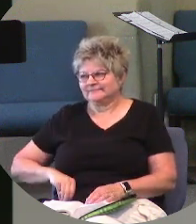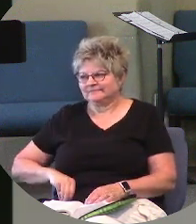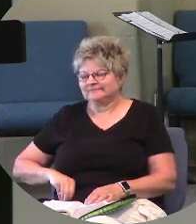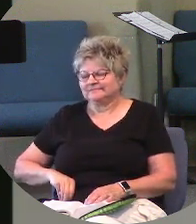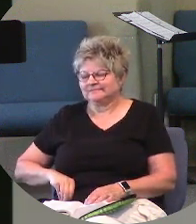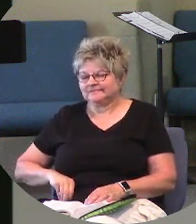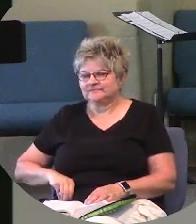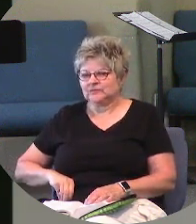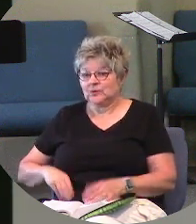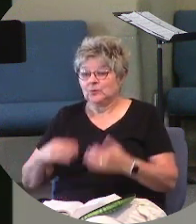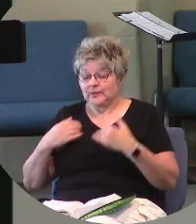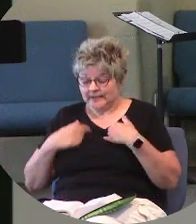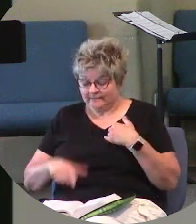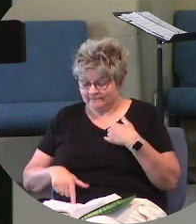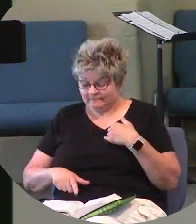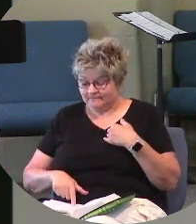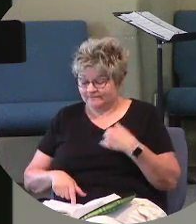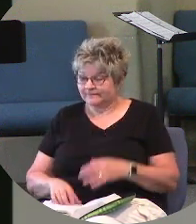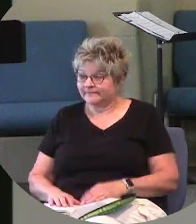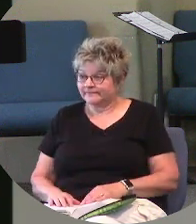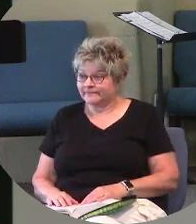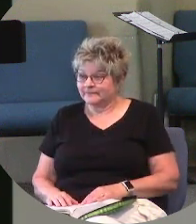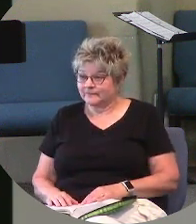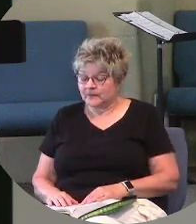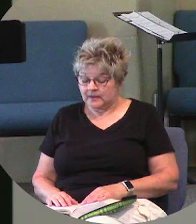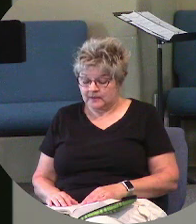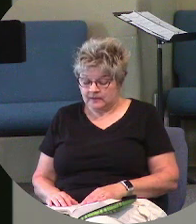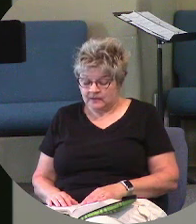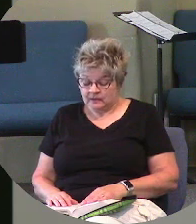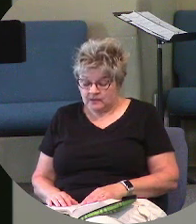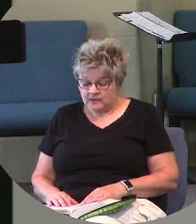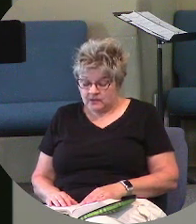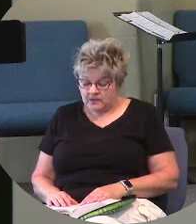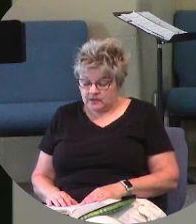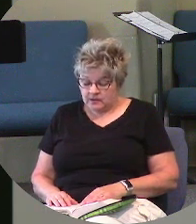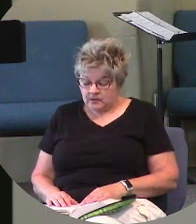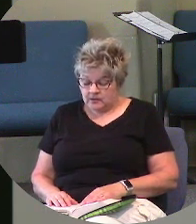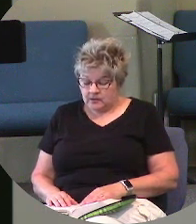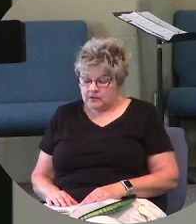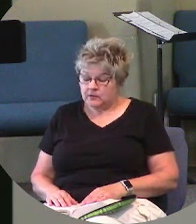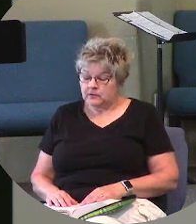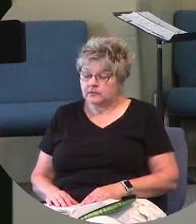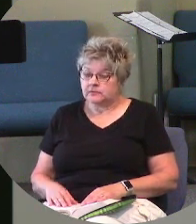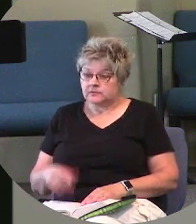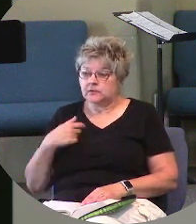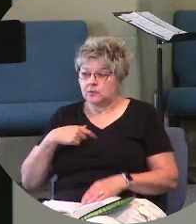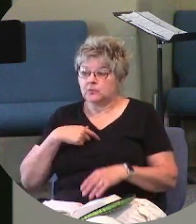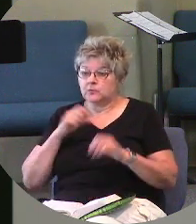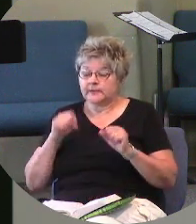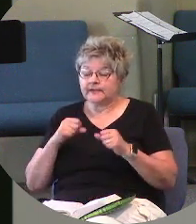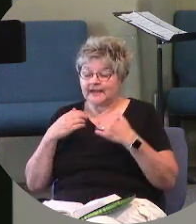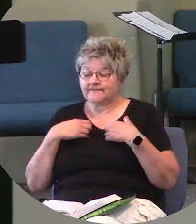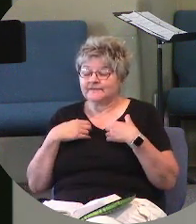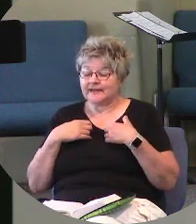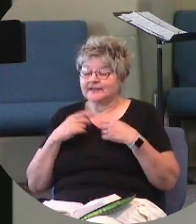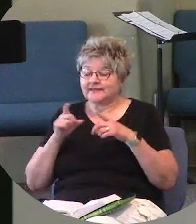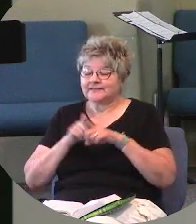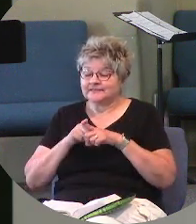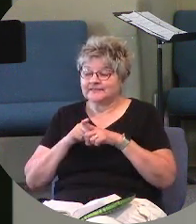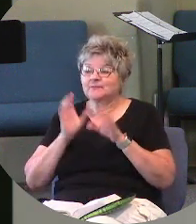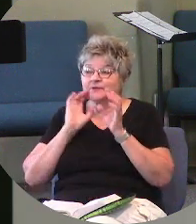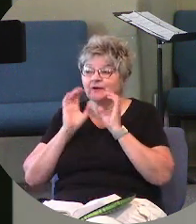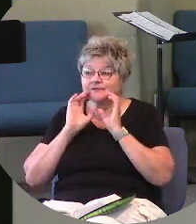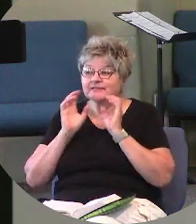we have His word. See, because we could be having that same conversation today with